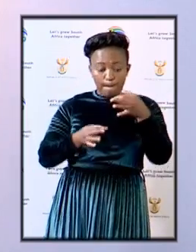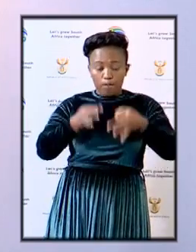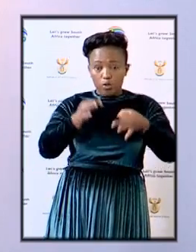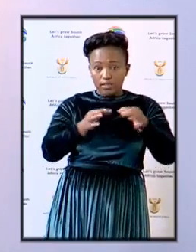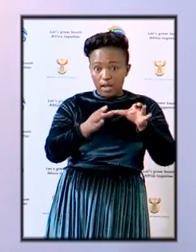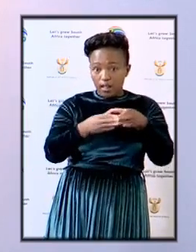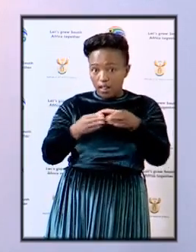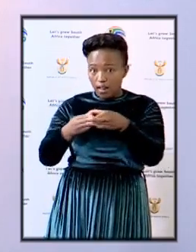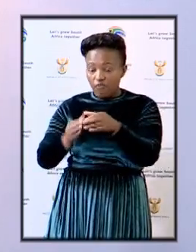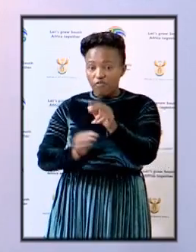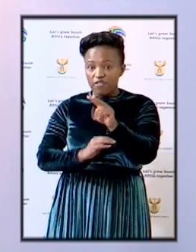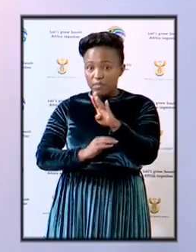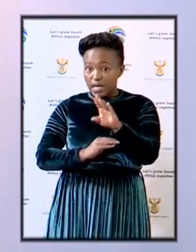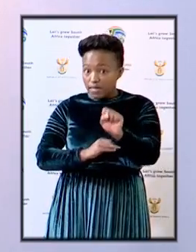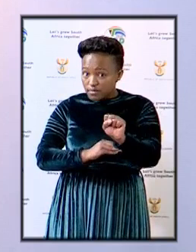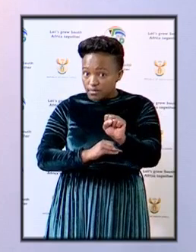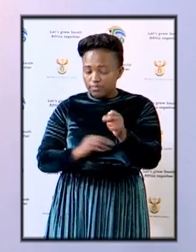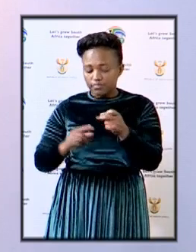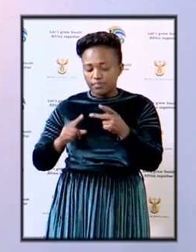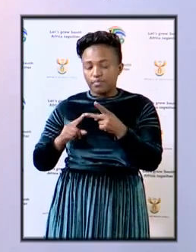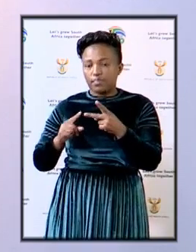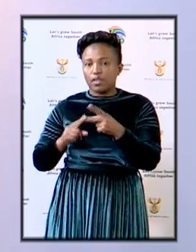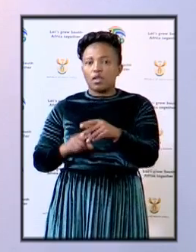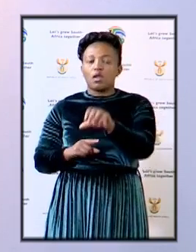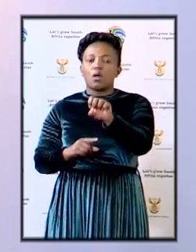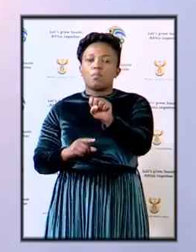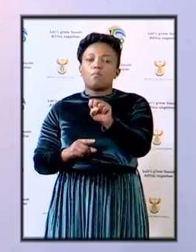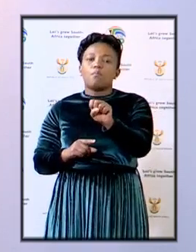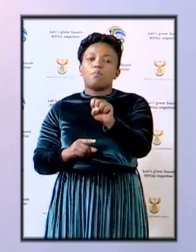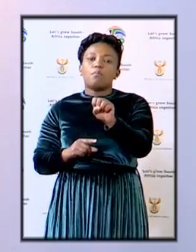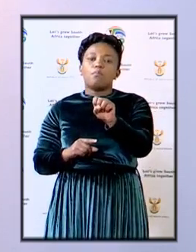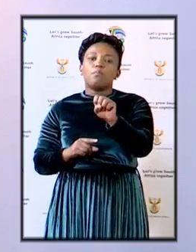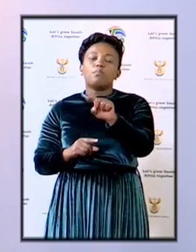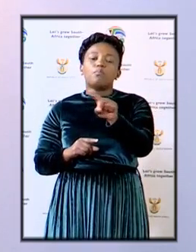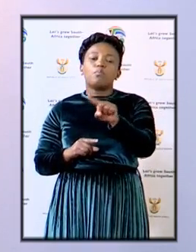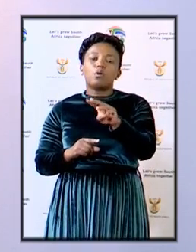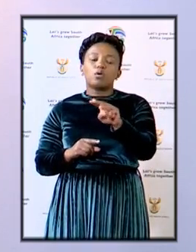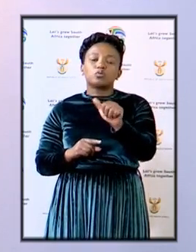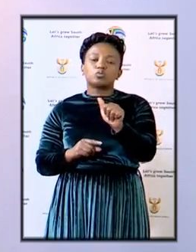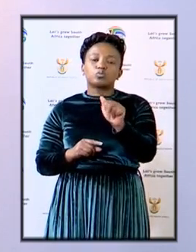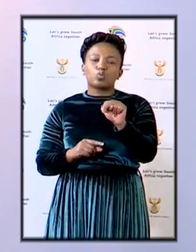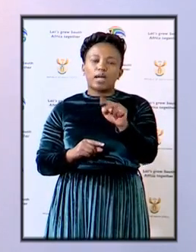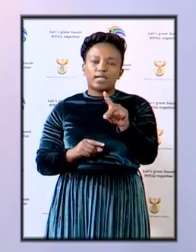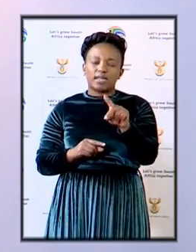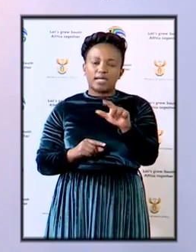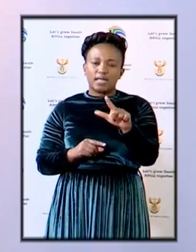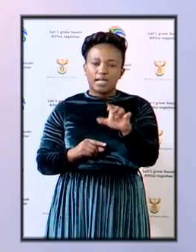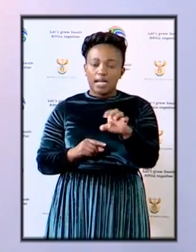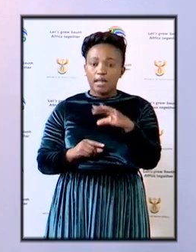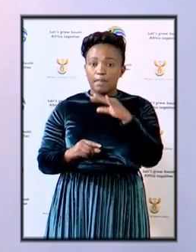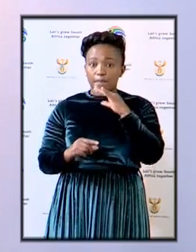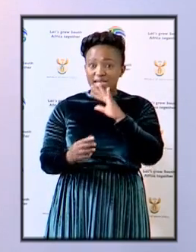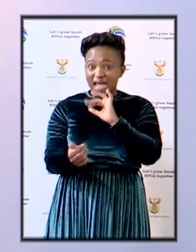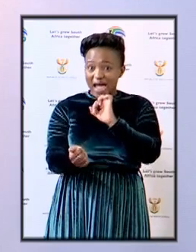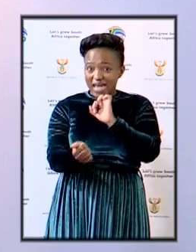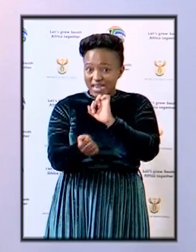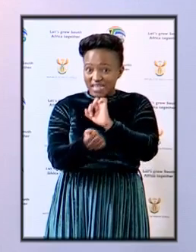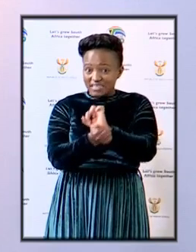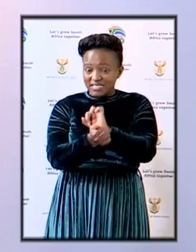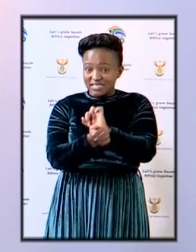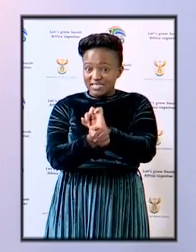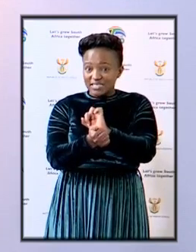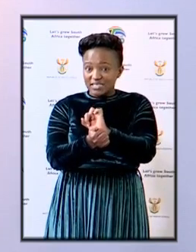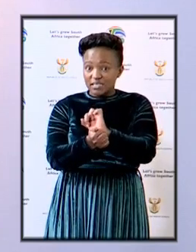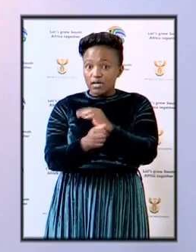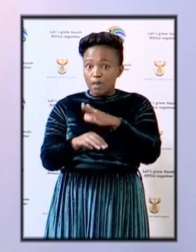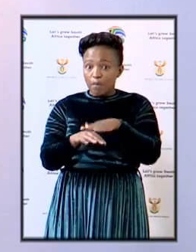the second question is from Zondi Lemberge from SABC he's asking will the arrest also extend to some